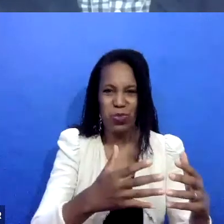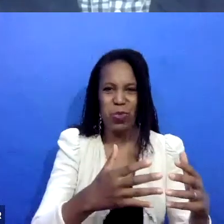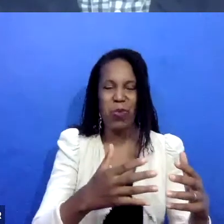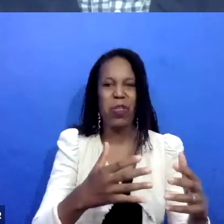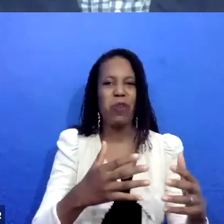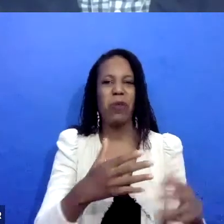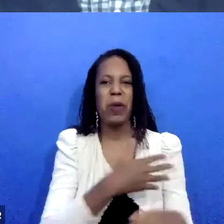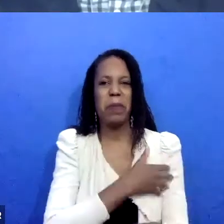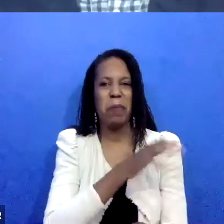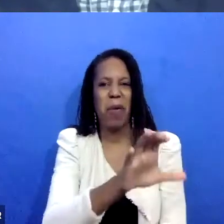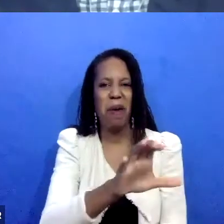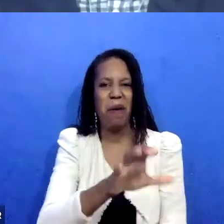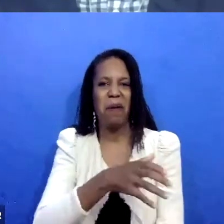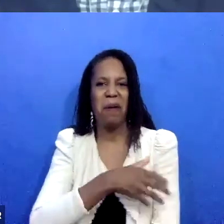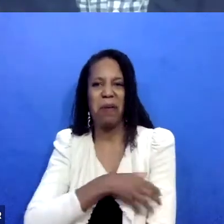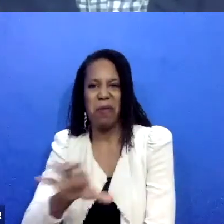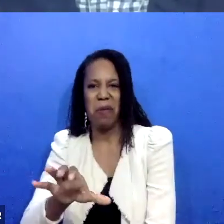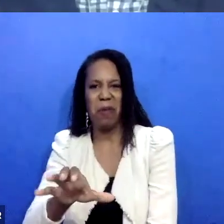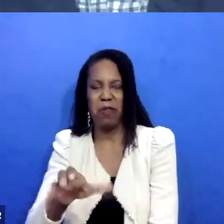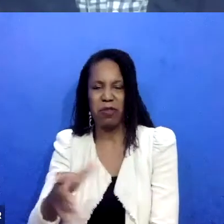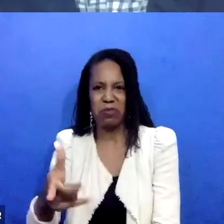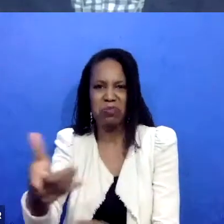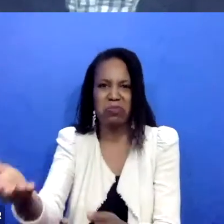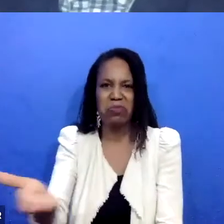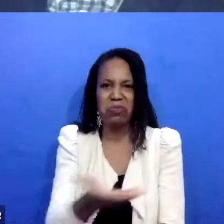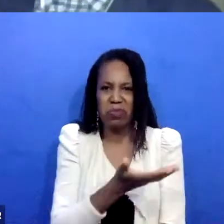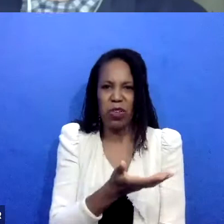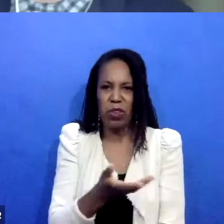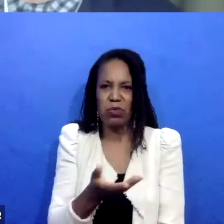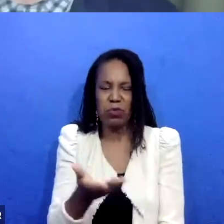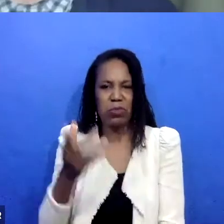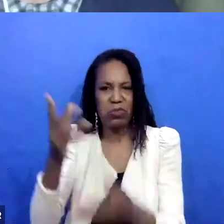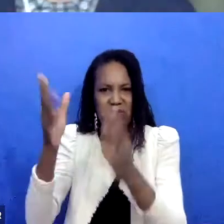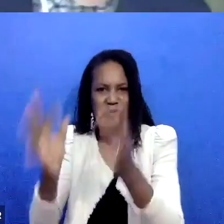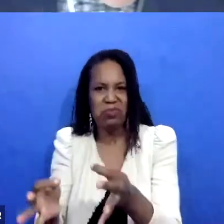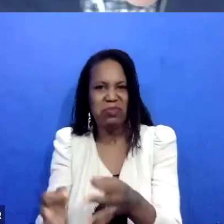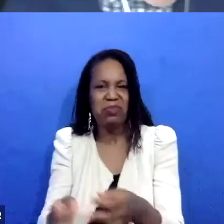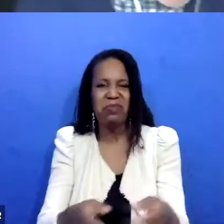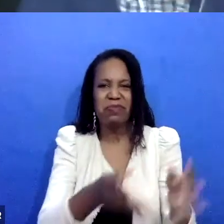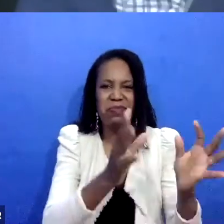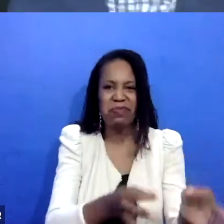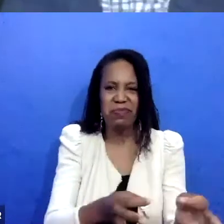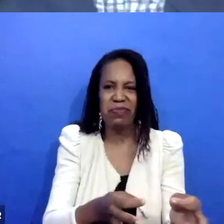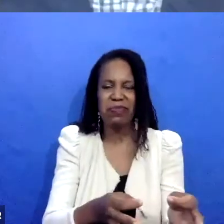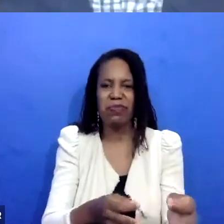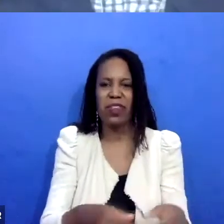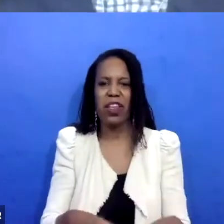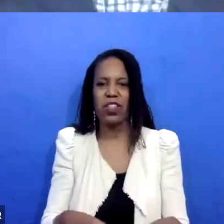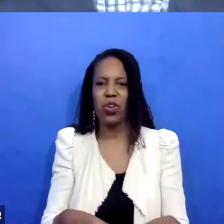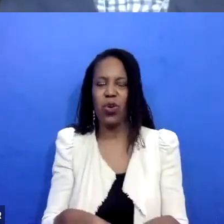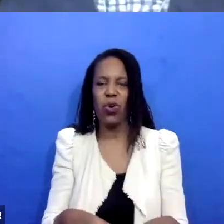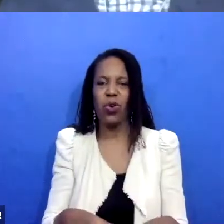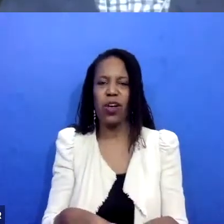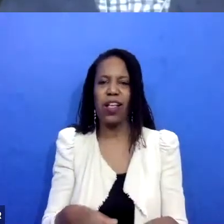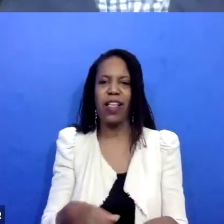we do really center the wisdom of the survivor and the person who's caused harm, um, and helping them figure out who are their people that are going to